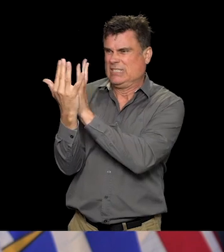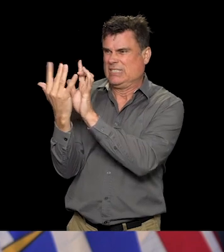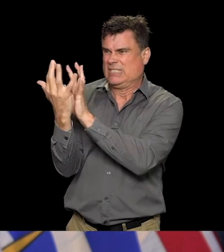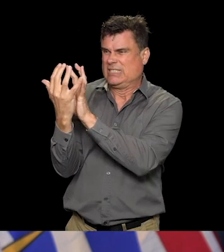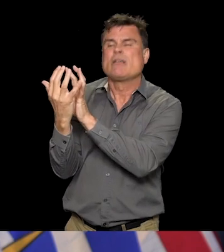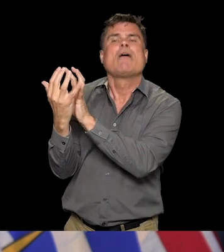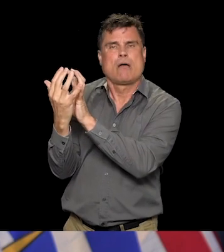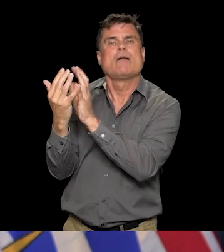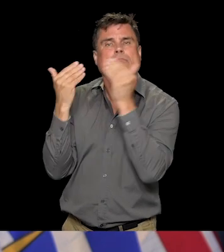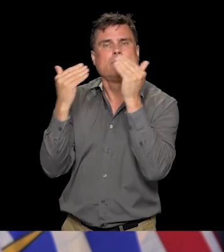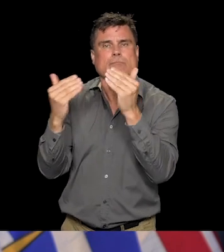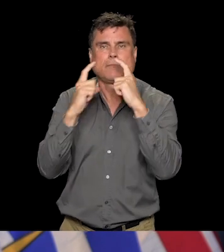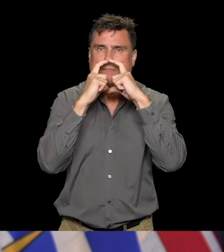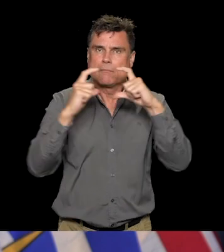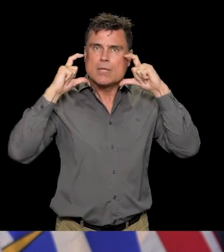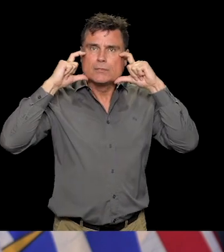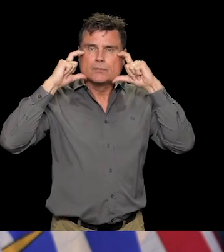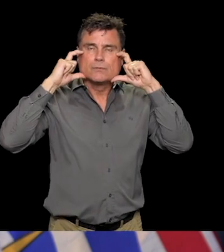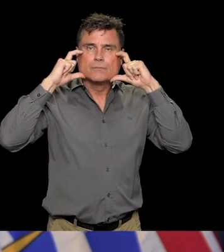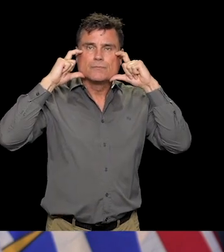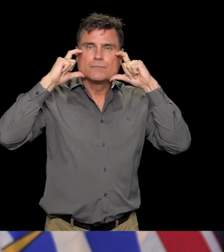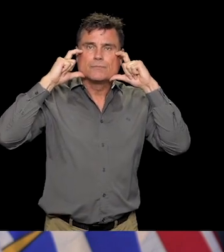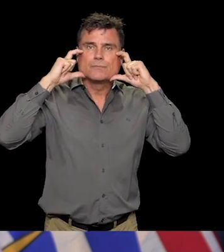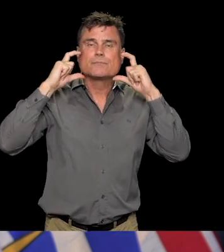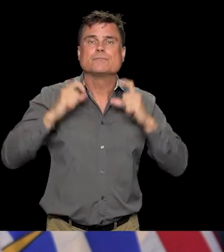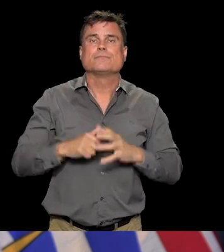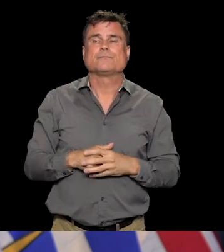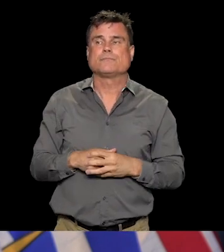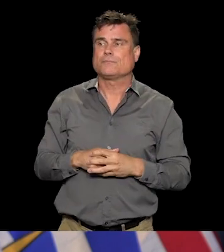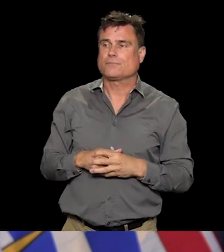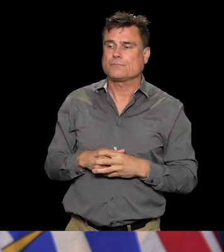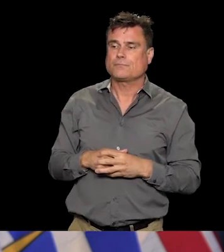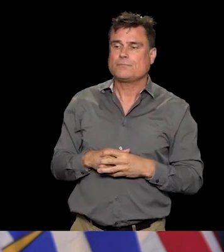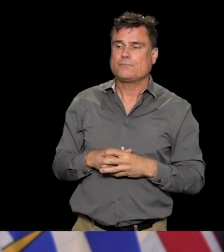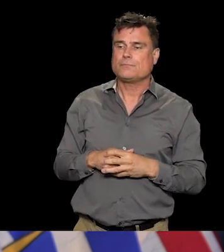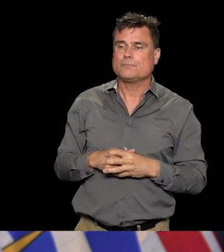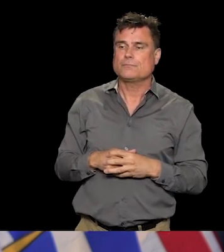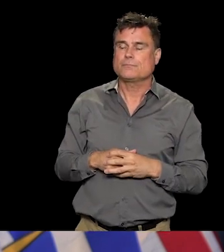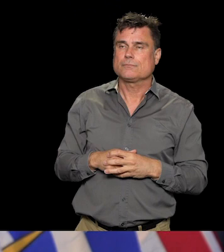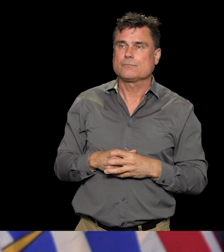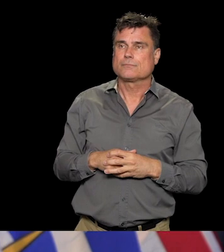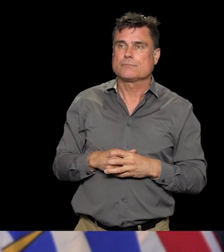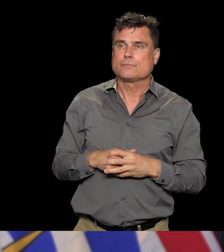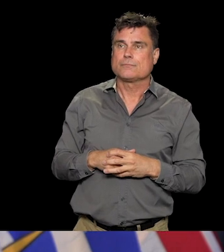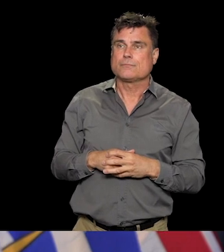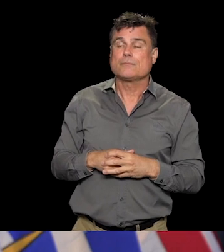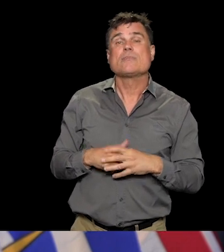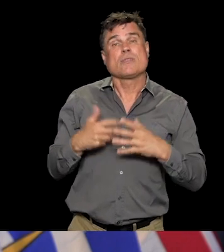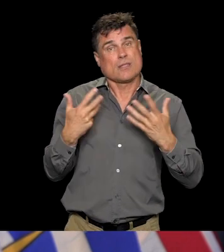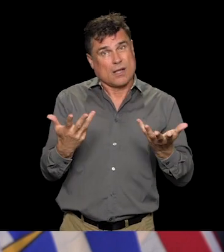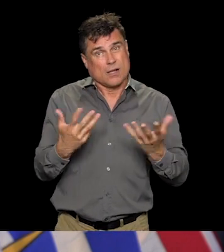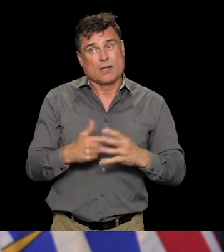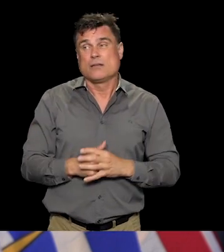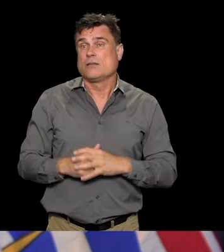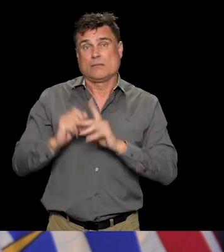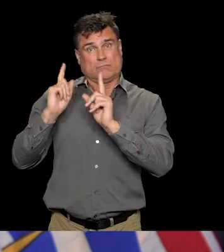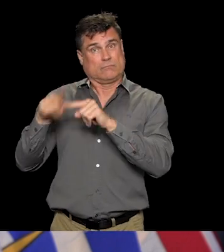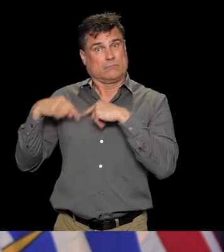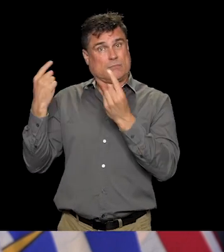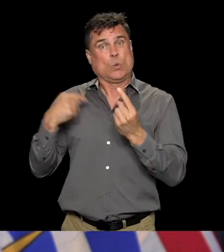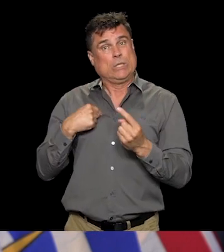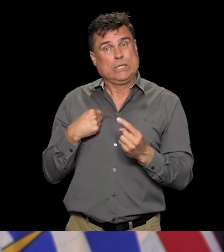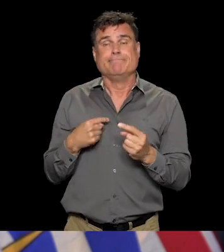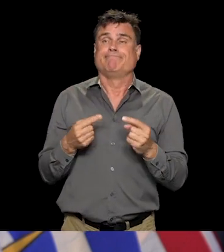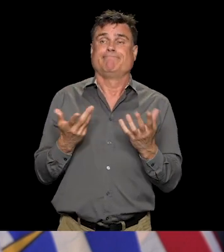safe distances. We've said all along that we are experiencing our pandemic here in B.C., and nation to